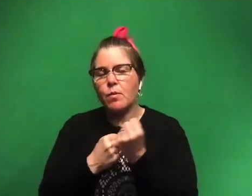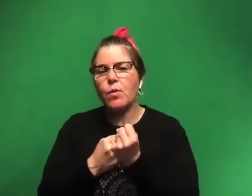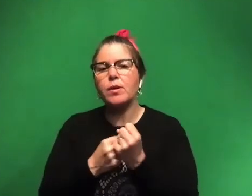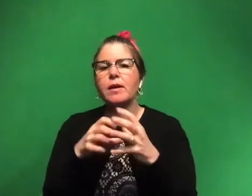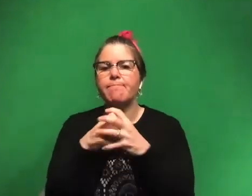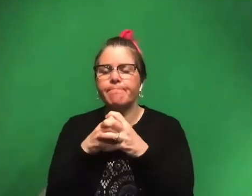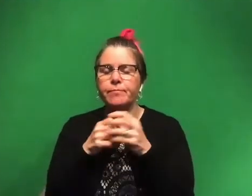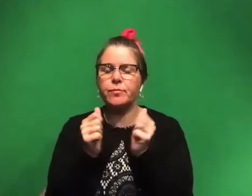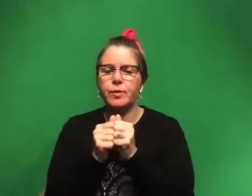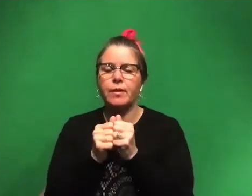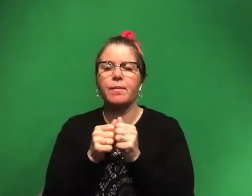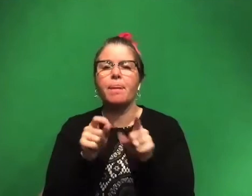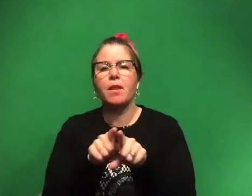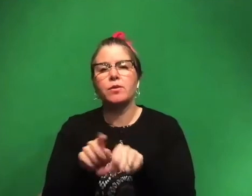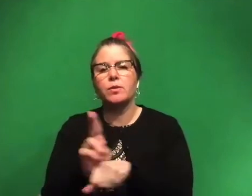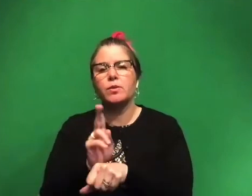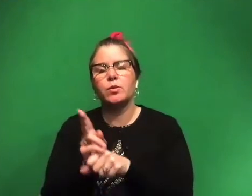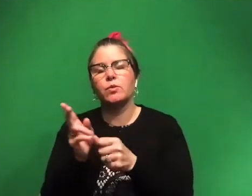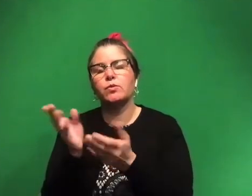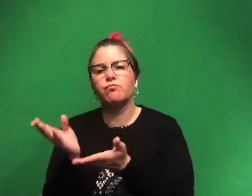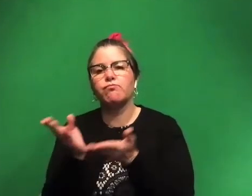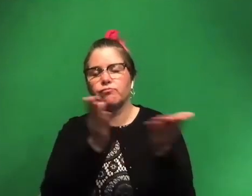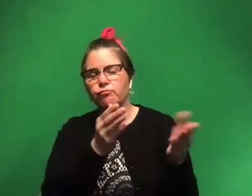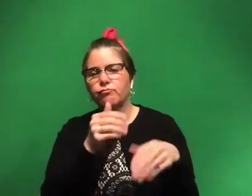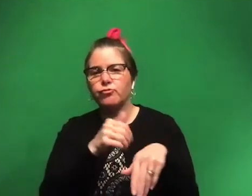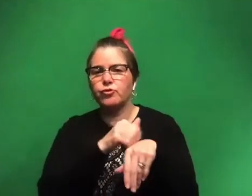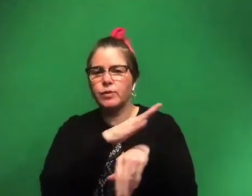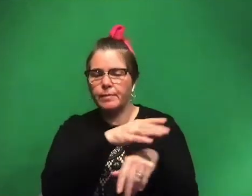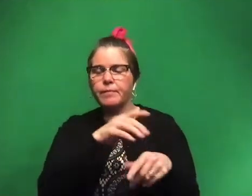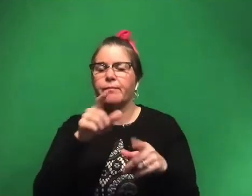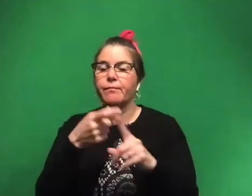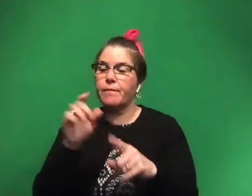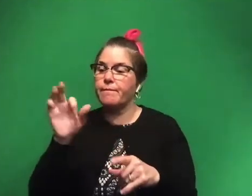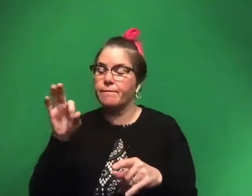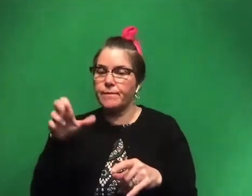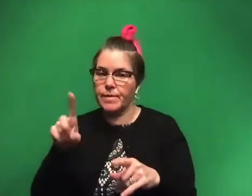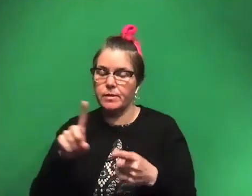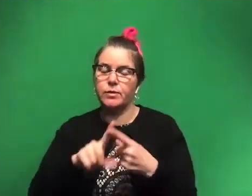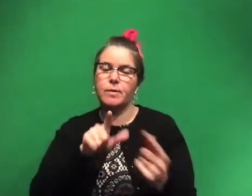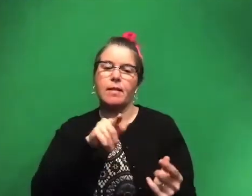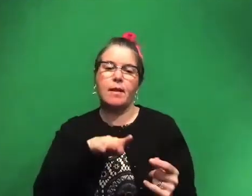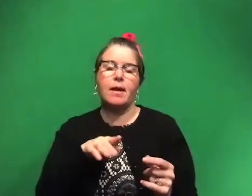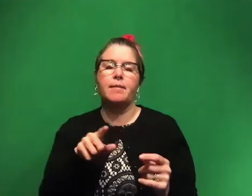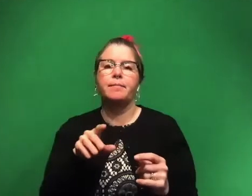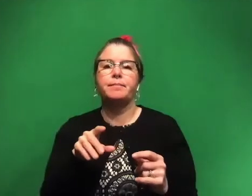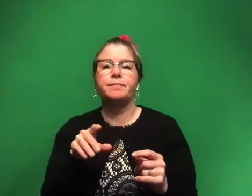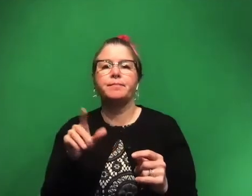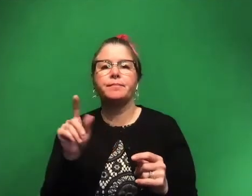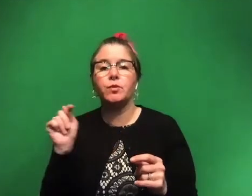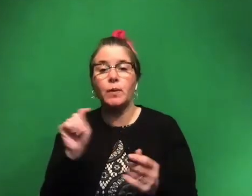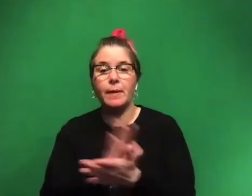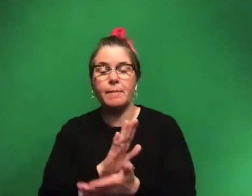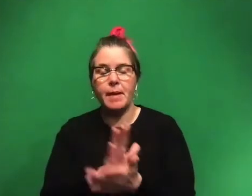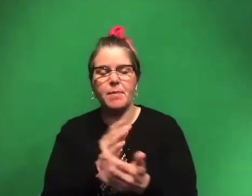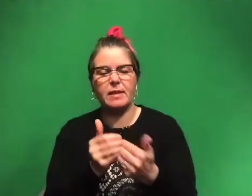together. It was also used to help it trans, to transport it from field to lab. Um, and the toilet paper is that separator.